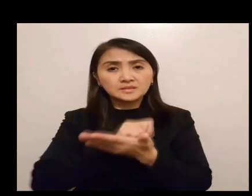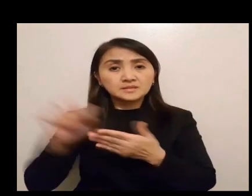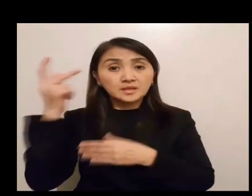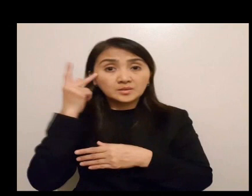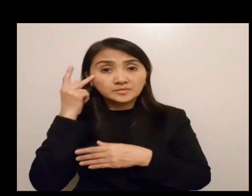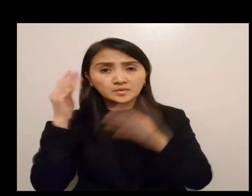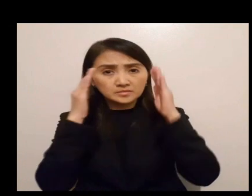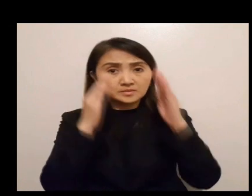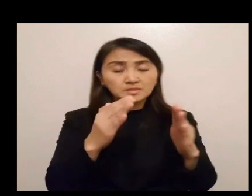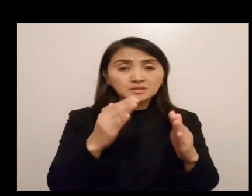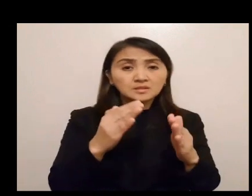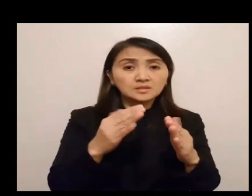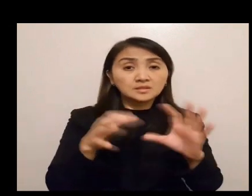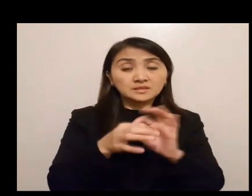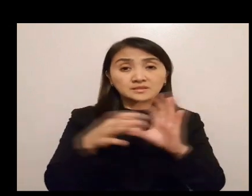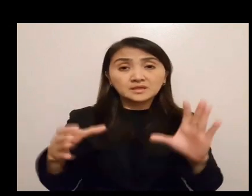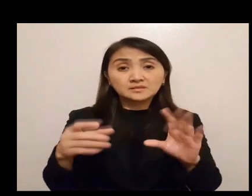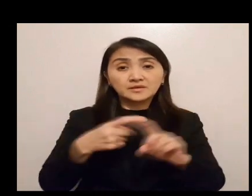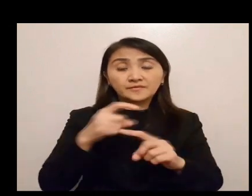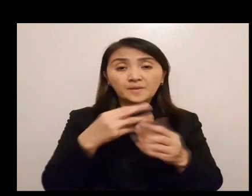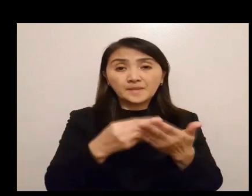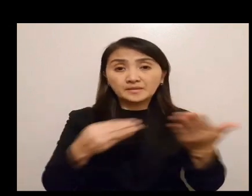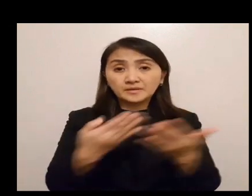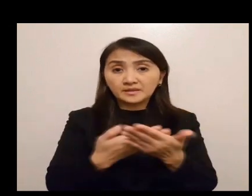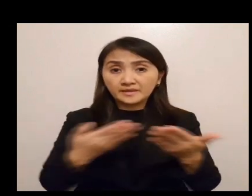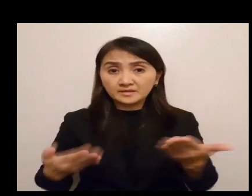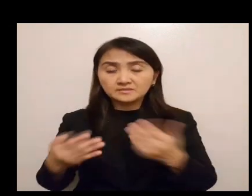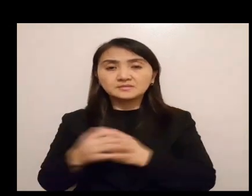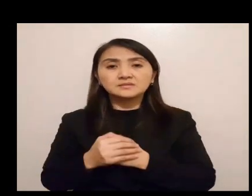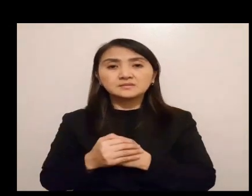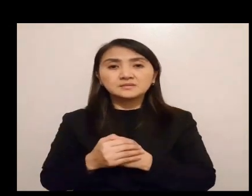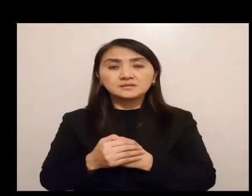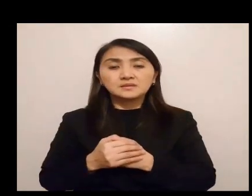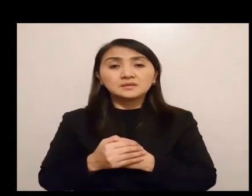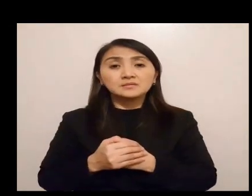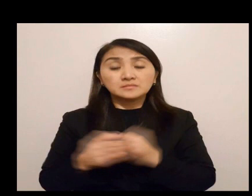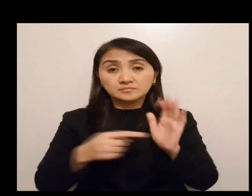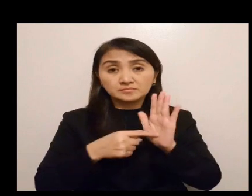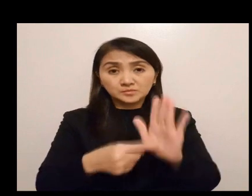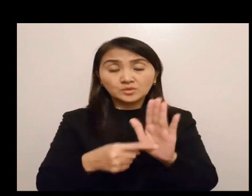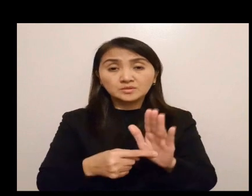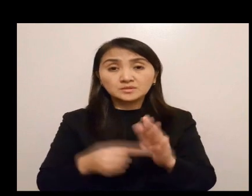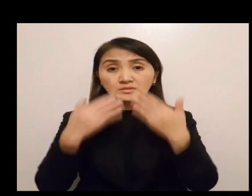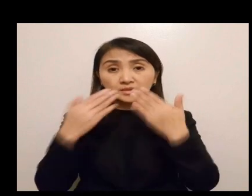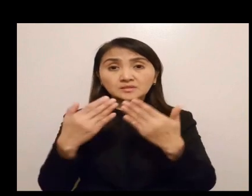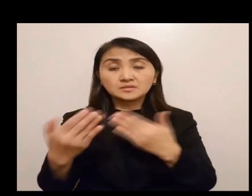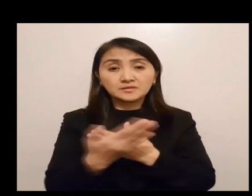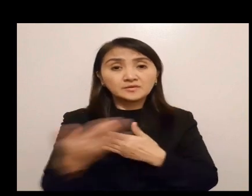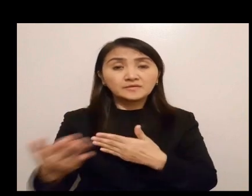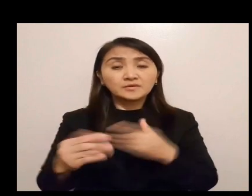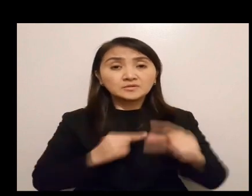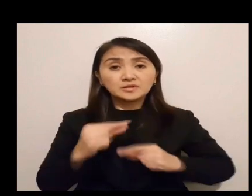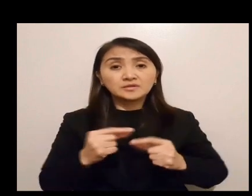of Philippi, St. Paul emphasizes his detachment from material things. He also manifests